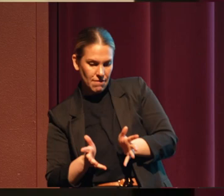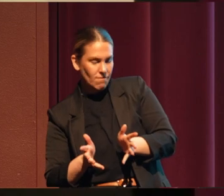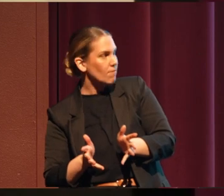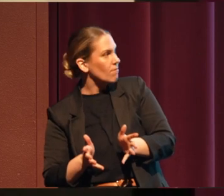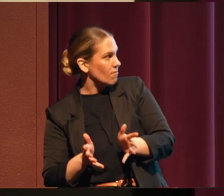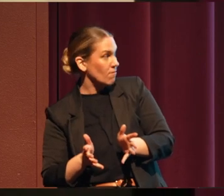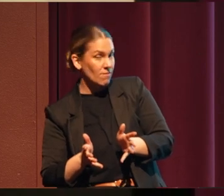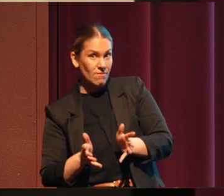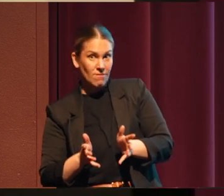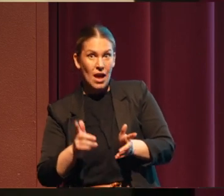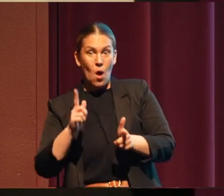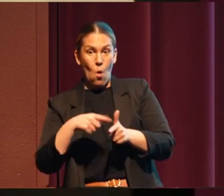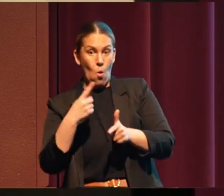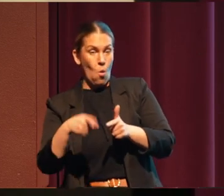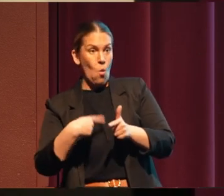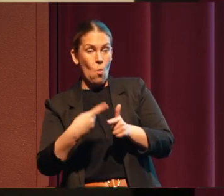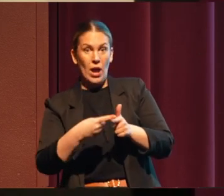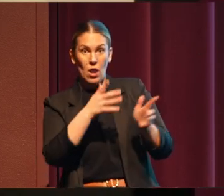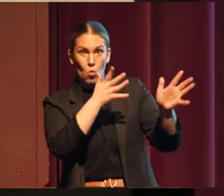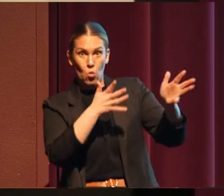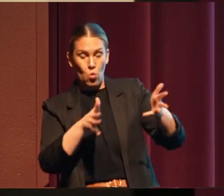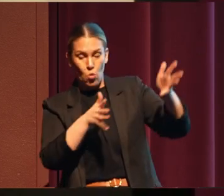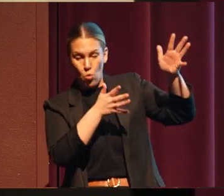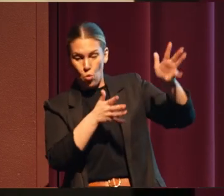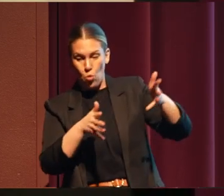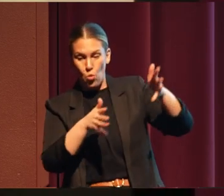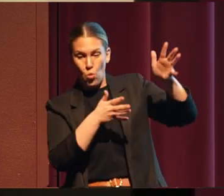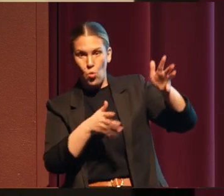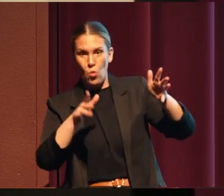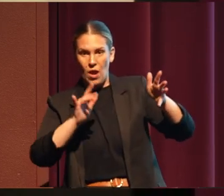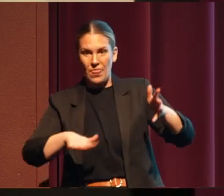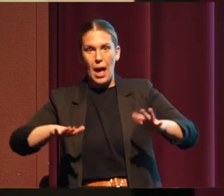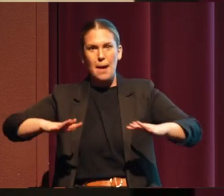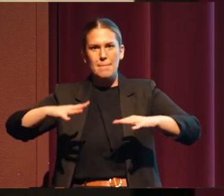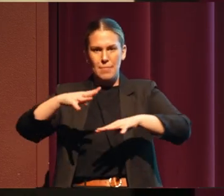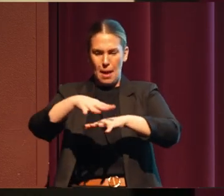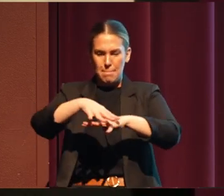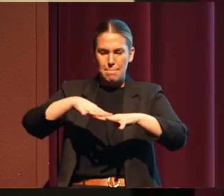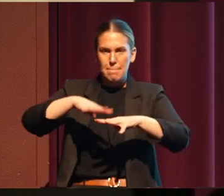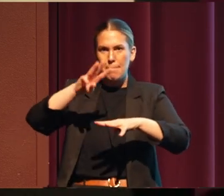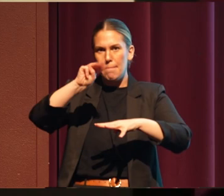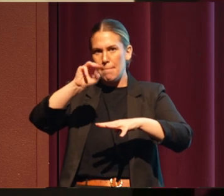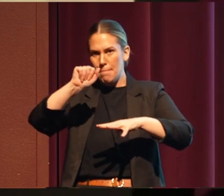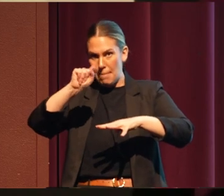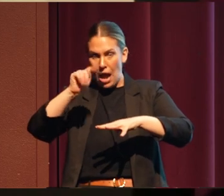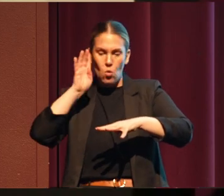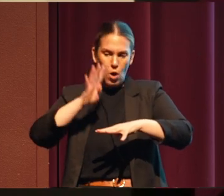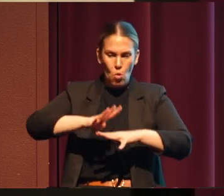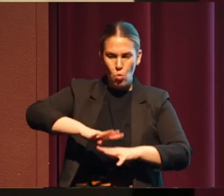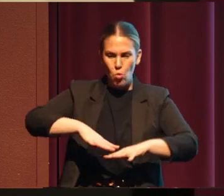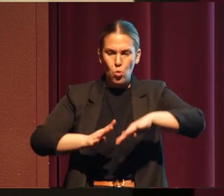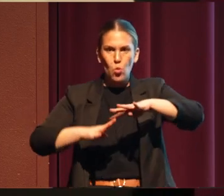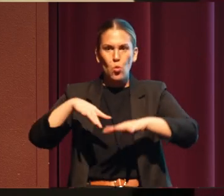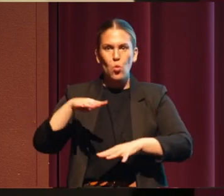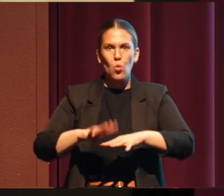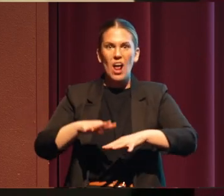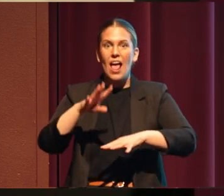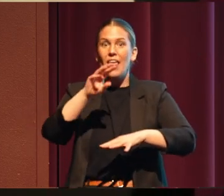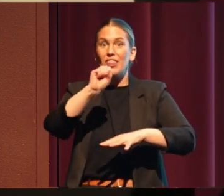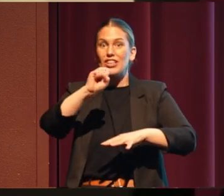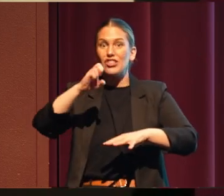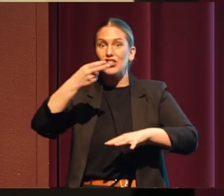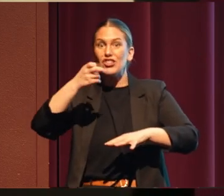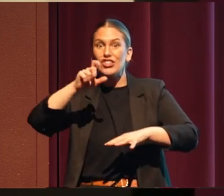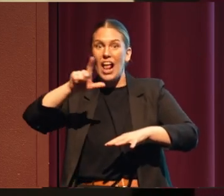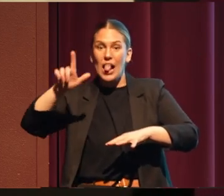then you would, when a light breeze would come up, you would shake that tool mat and the wind would blow away the shells and you were left with the meal.